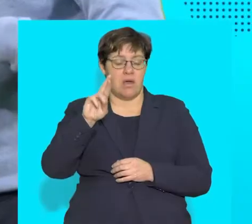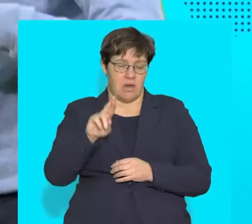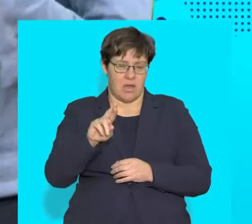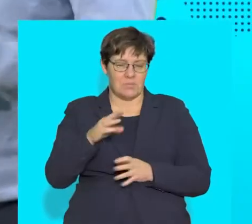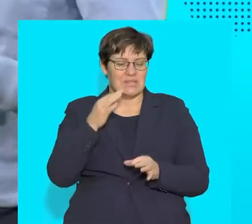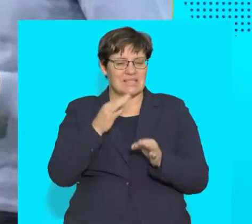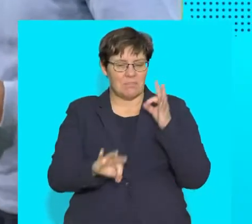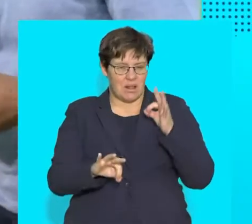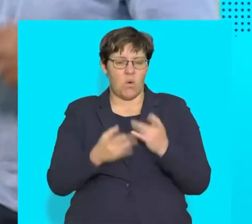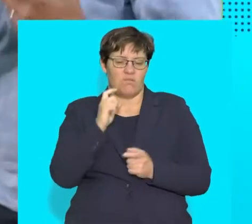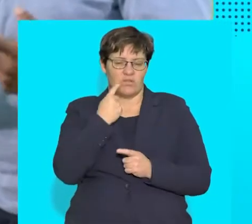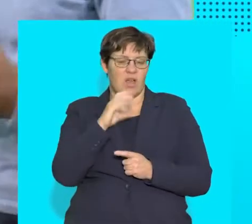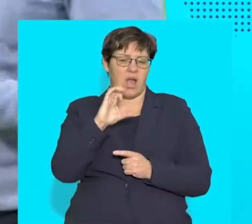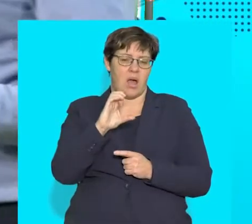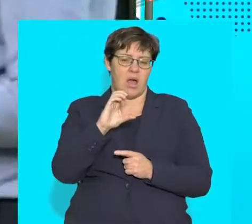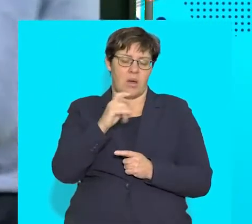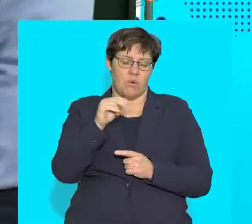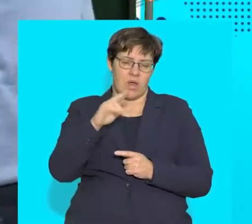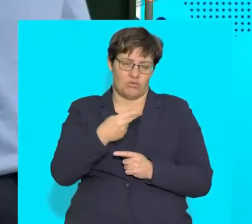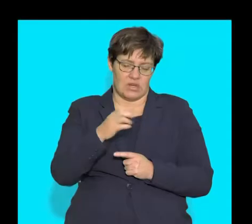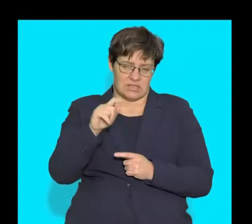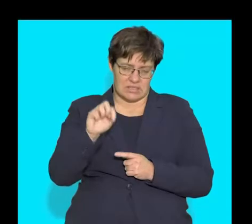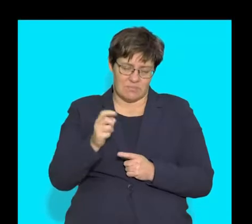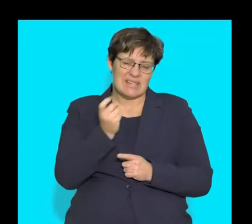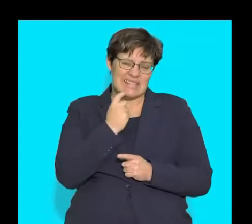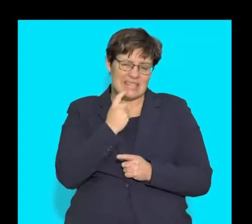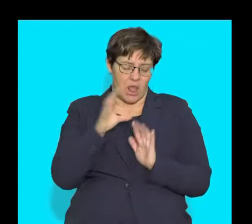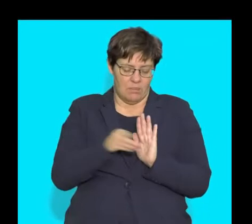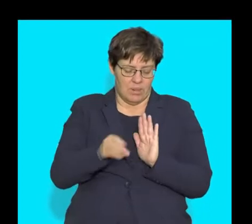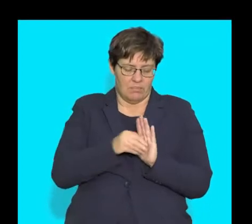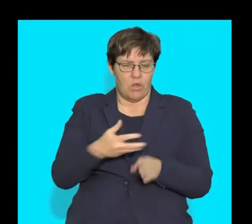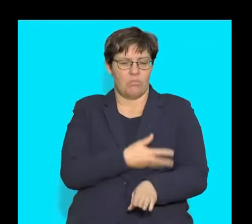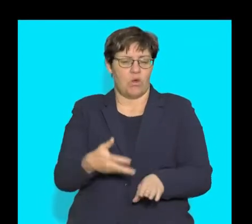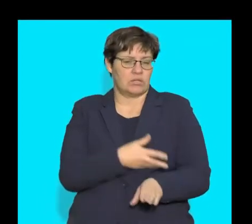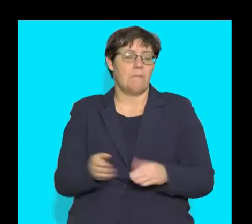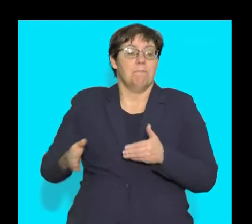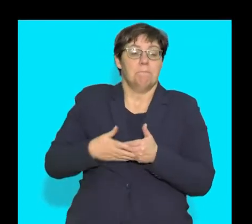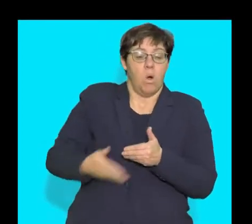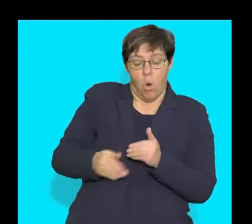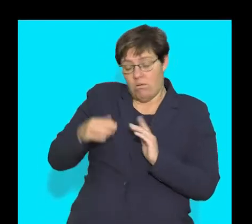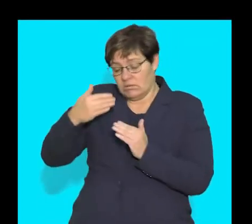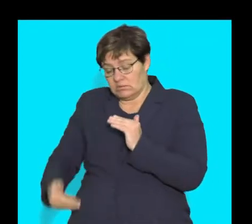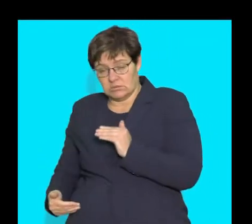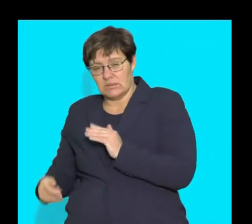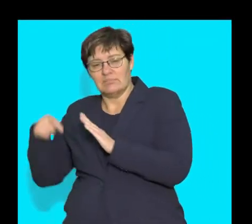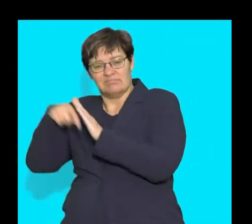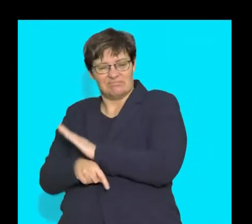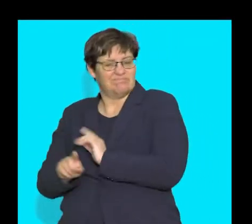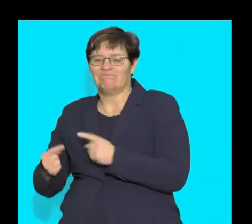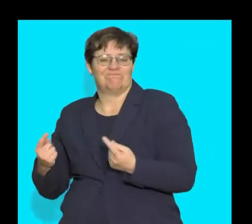It's the simplest form of carbohydrate that is easily and rapidly absorbed without having to